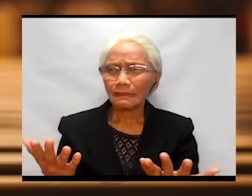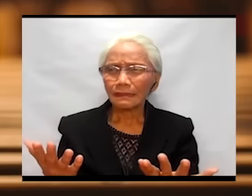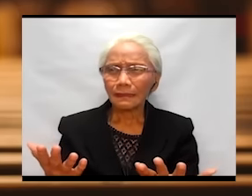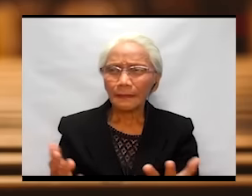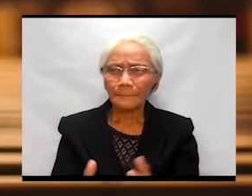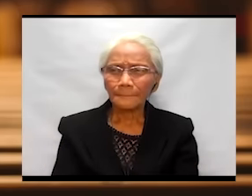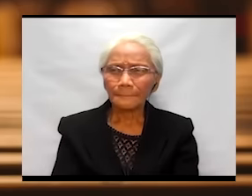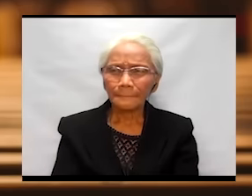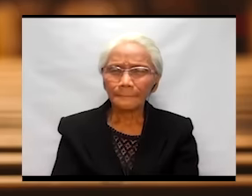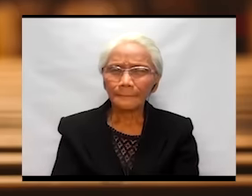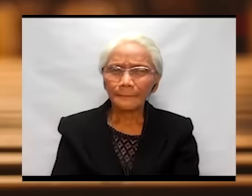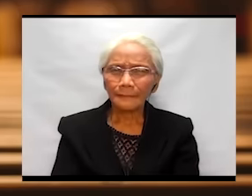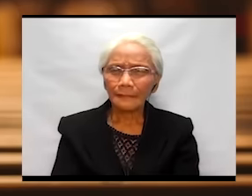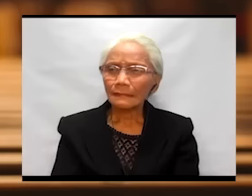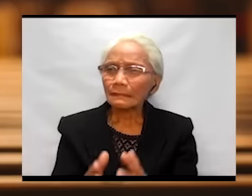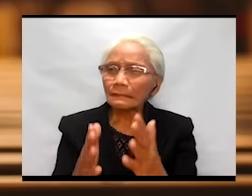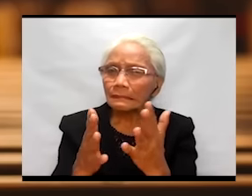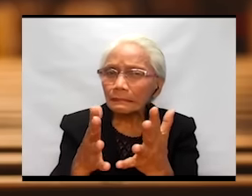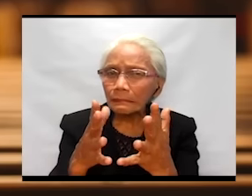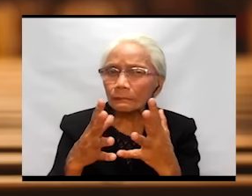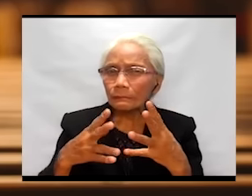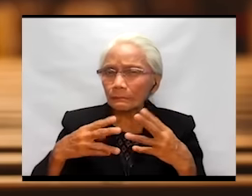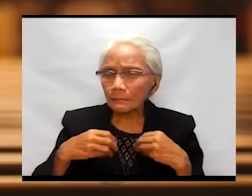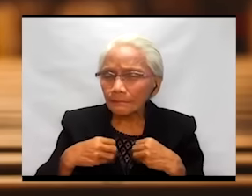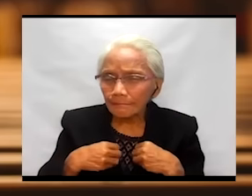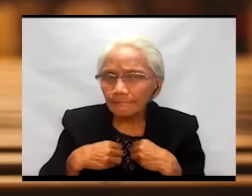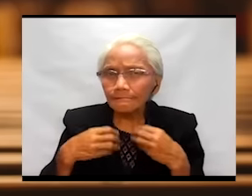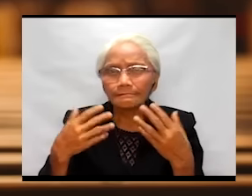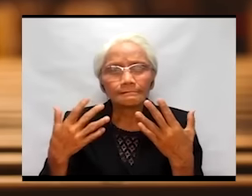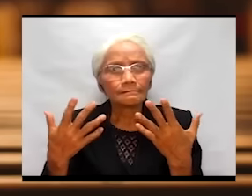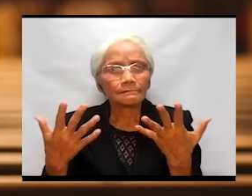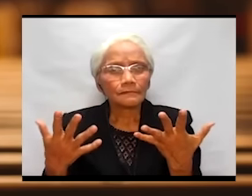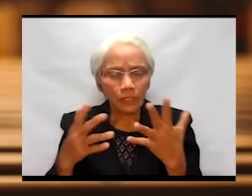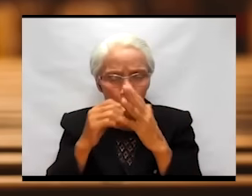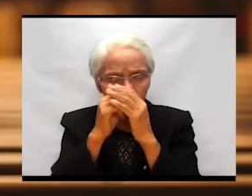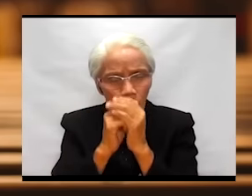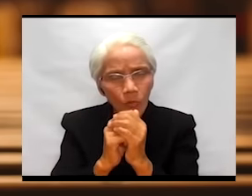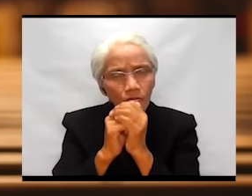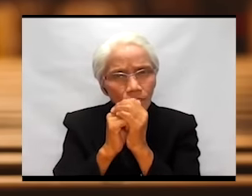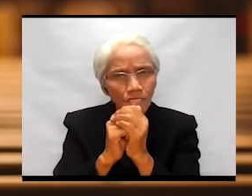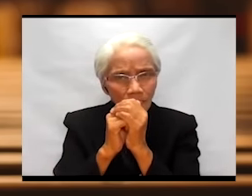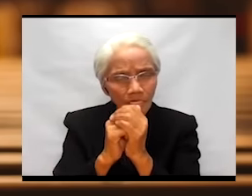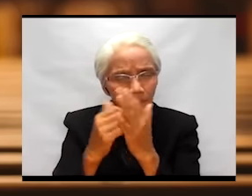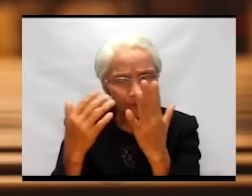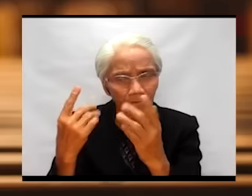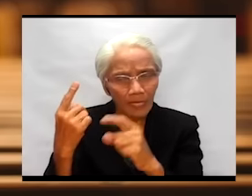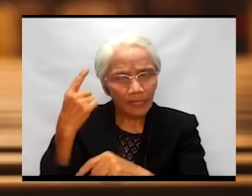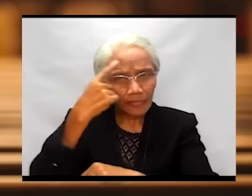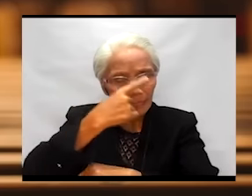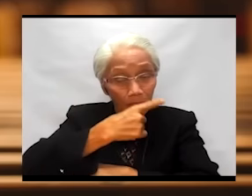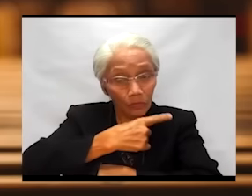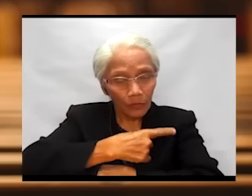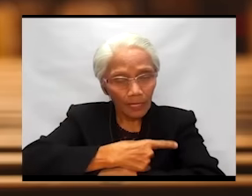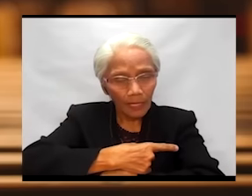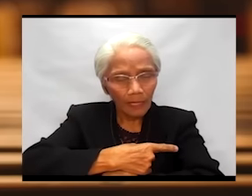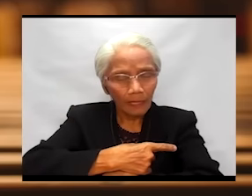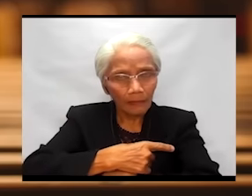claiming our worship today?